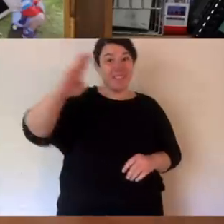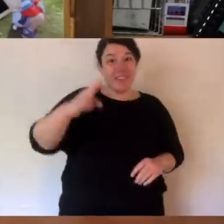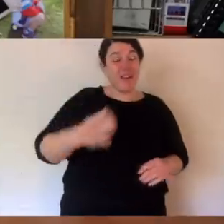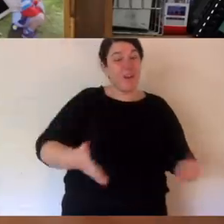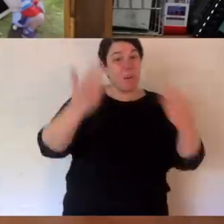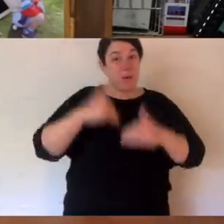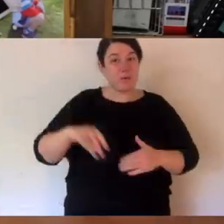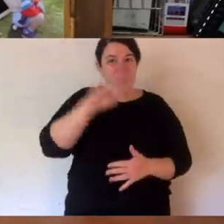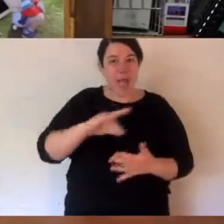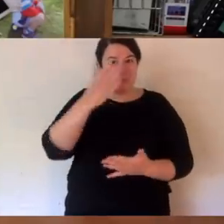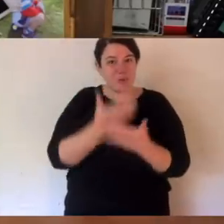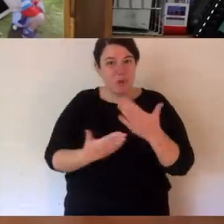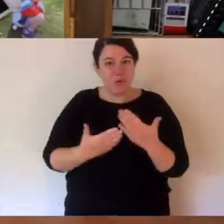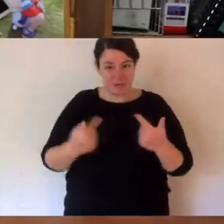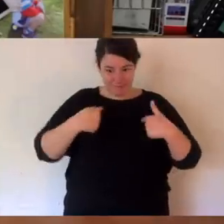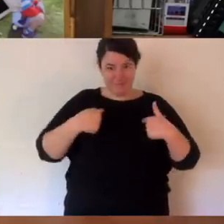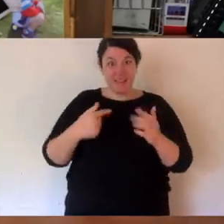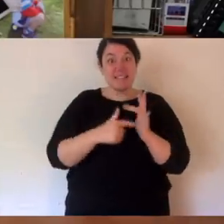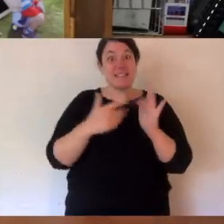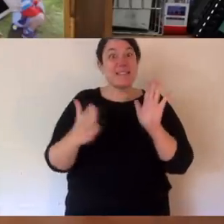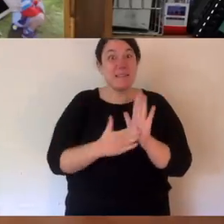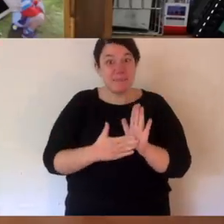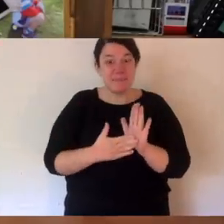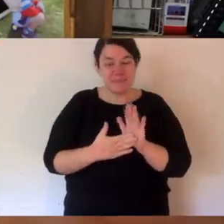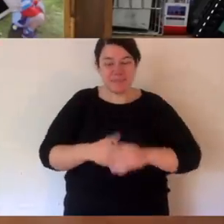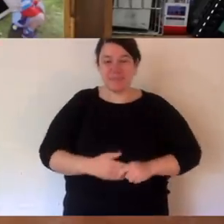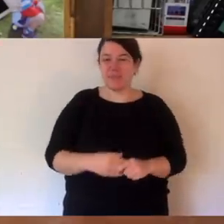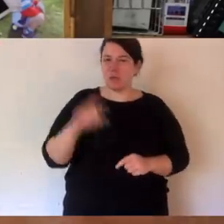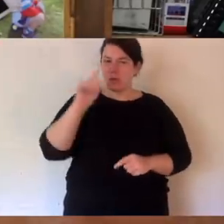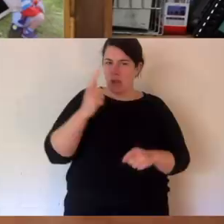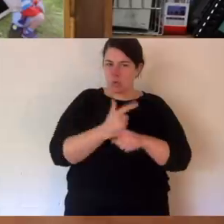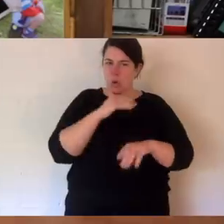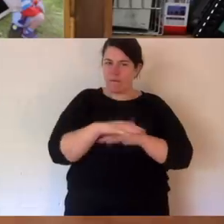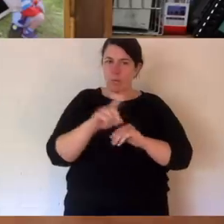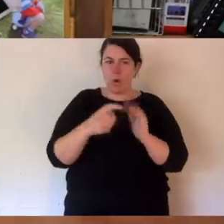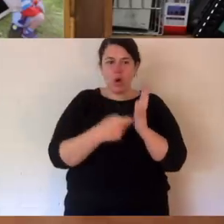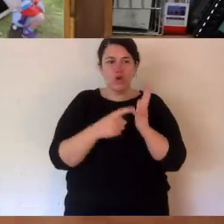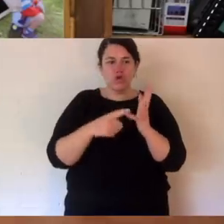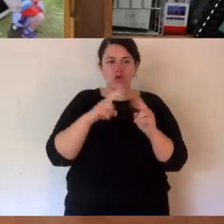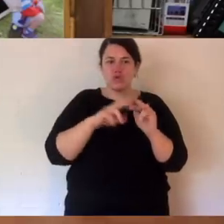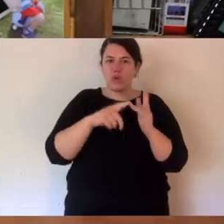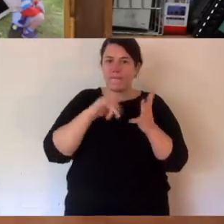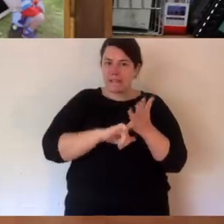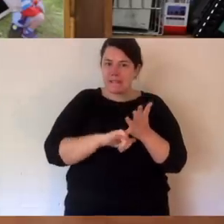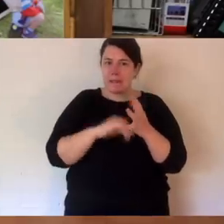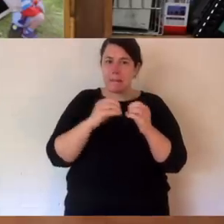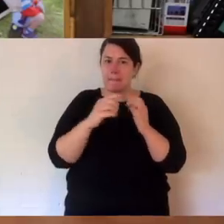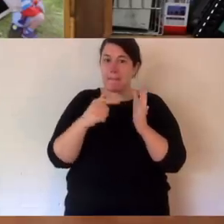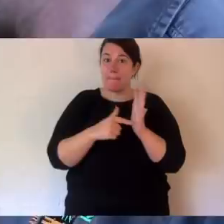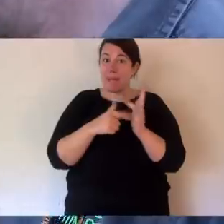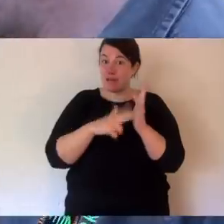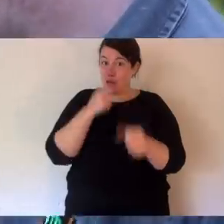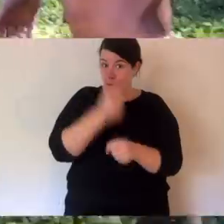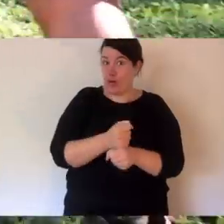G'day everyone, welcome to Animal Tales with Tim Faulkner, that's me. And today I'm talking about Rufus bettongs.